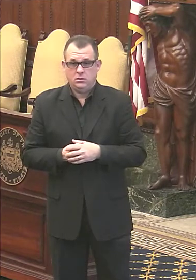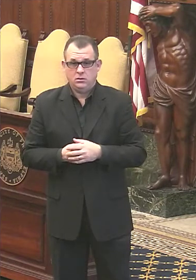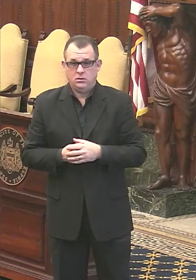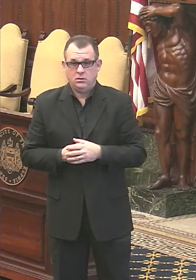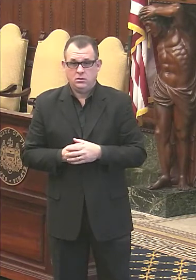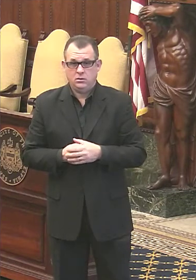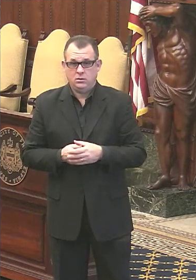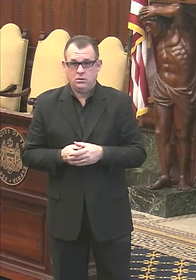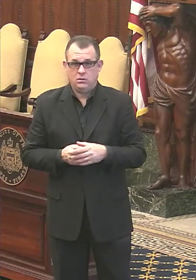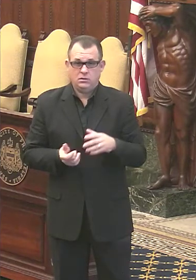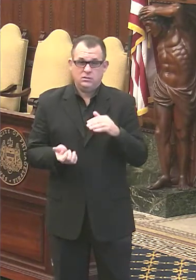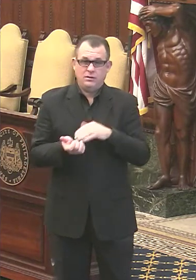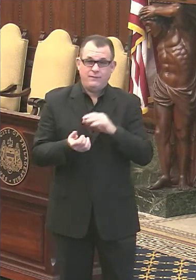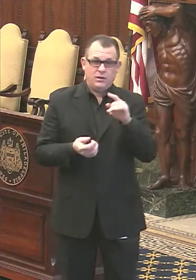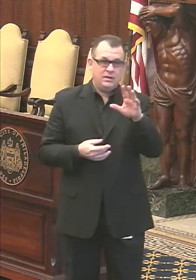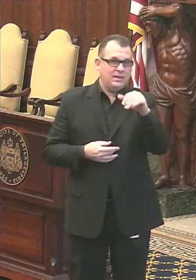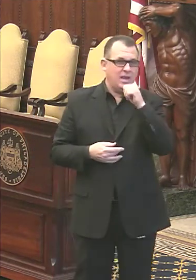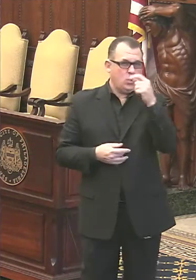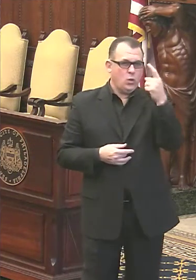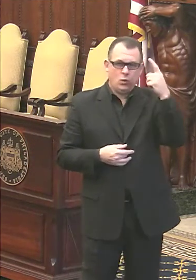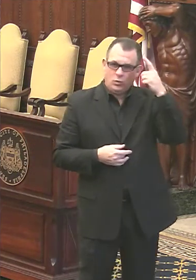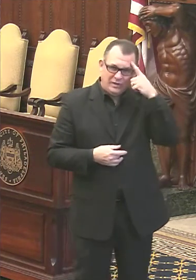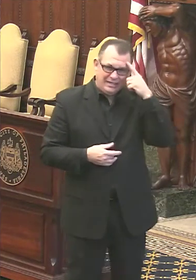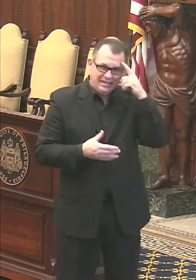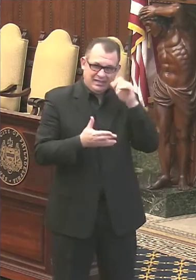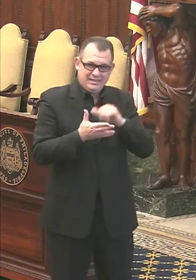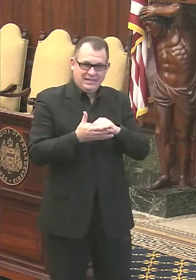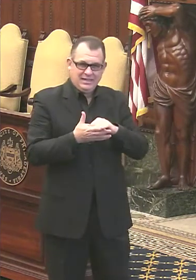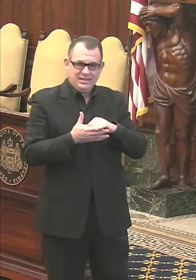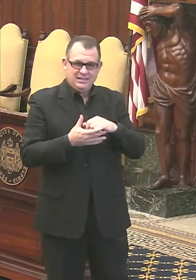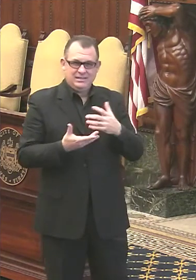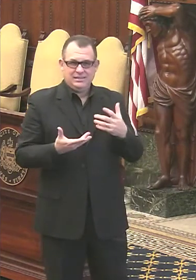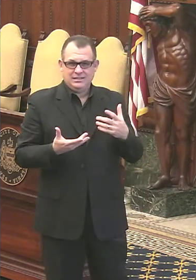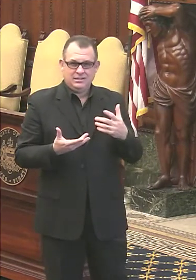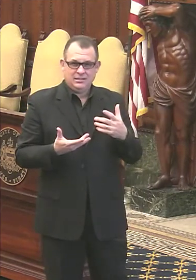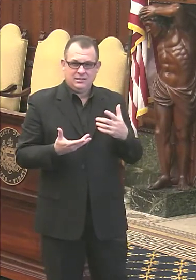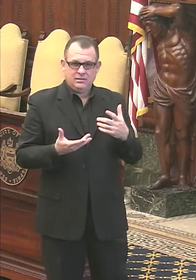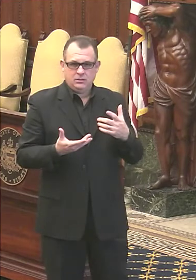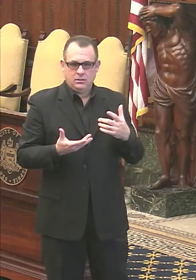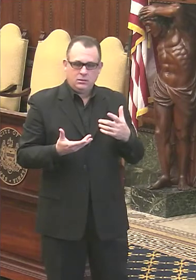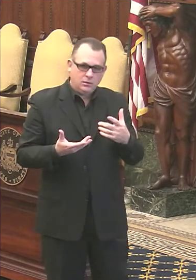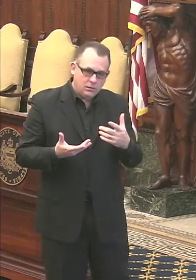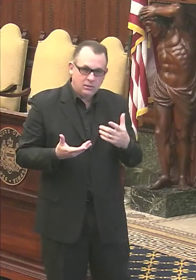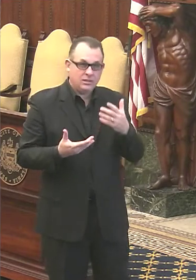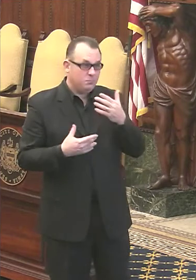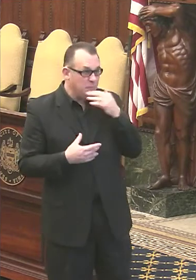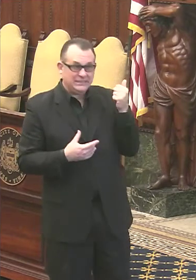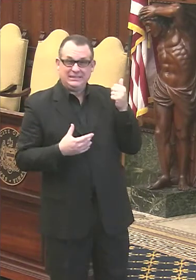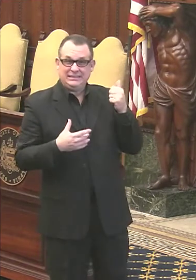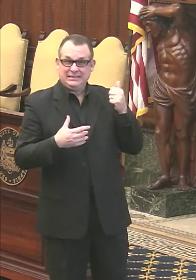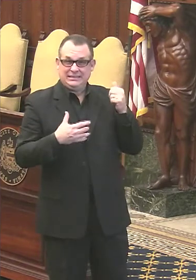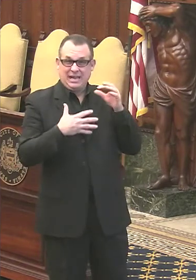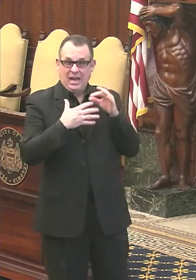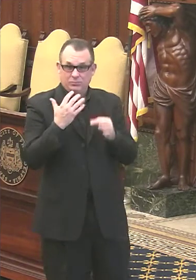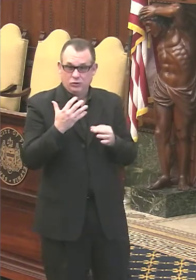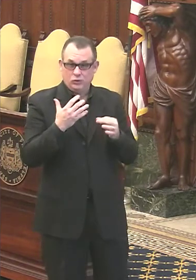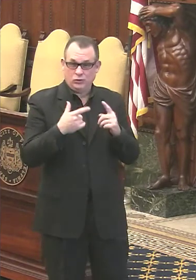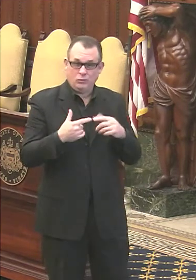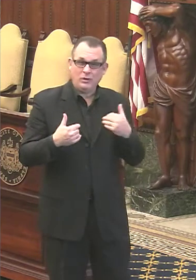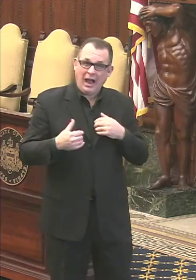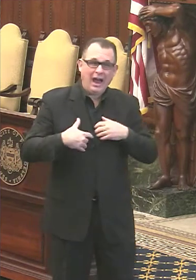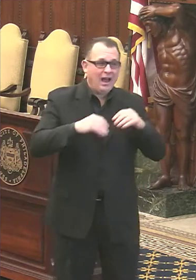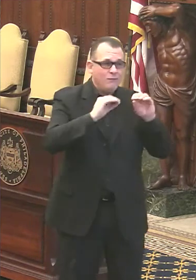You know, I don't think that that's going to be necessary. And I don't think that that's necessarily the wisest way to go, even if it were, uh, we have organizations